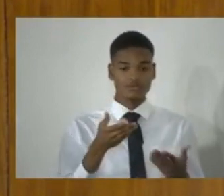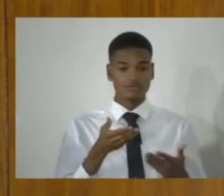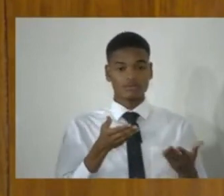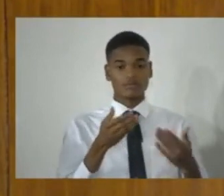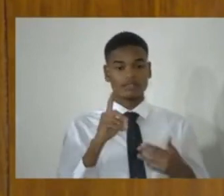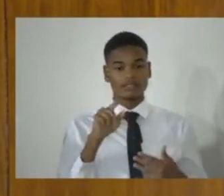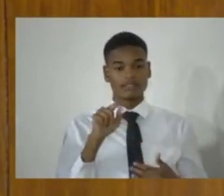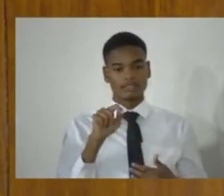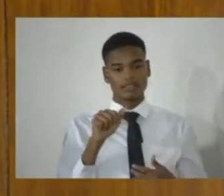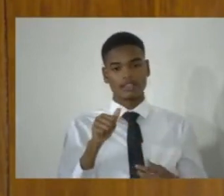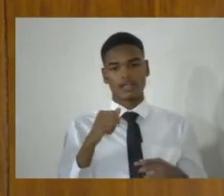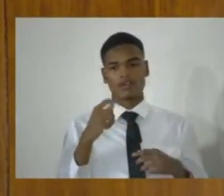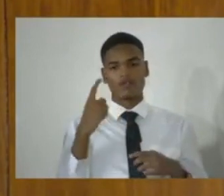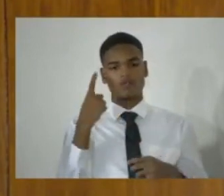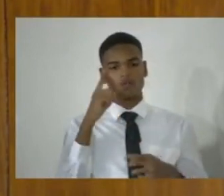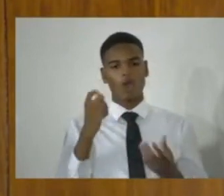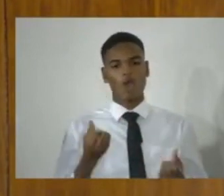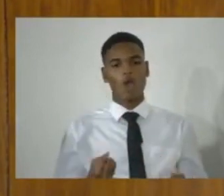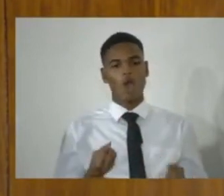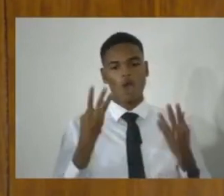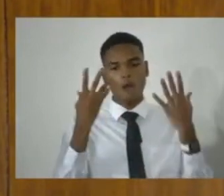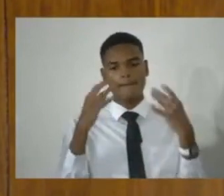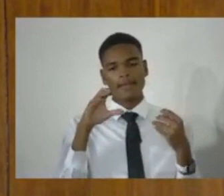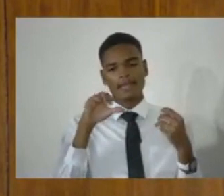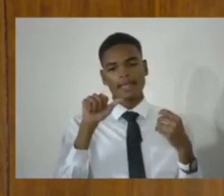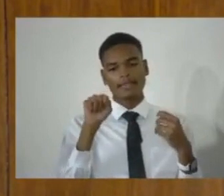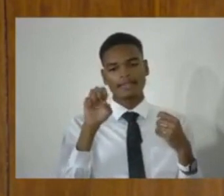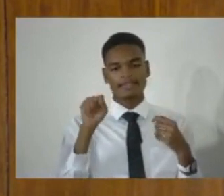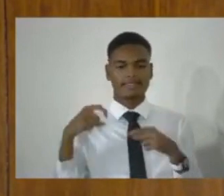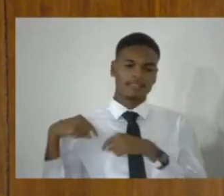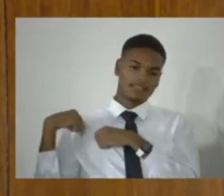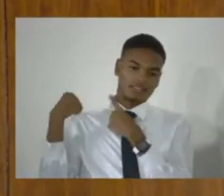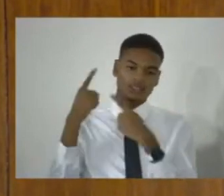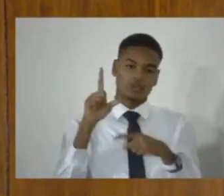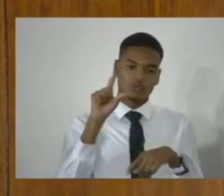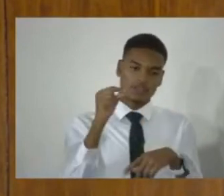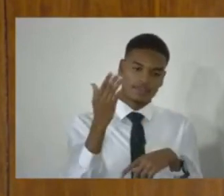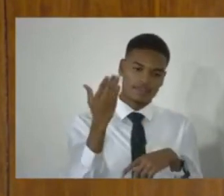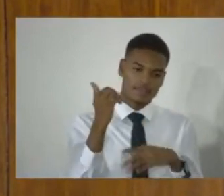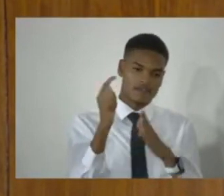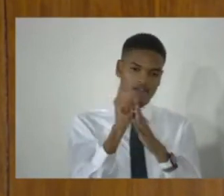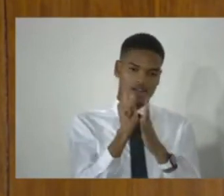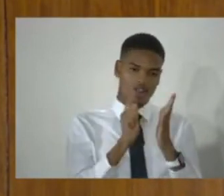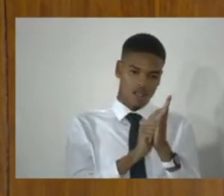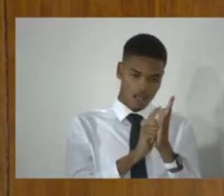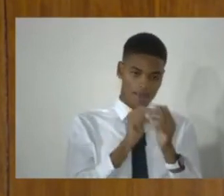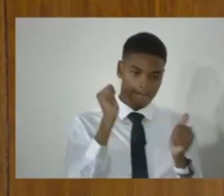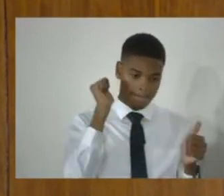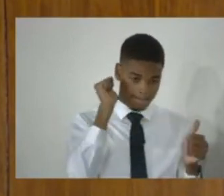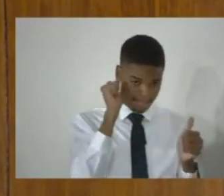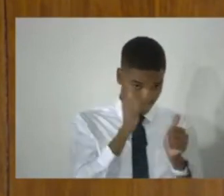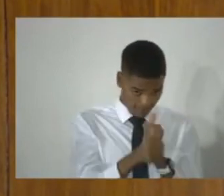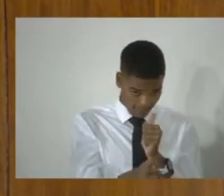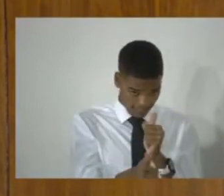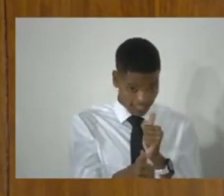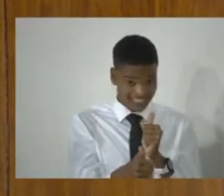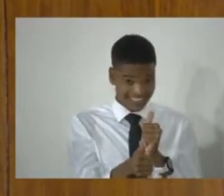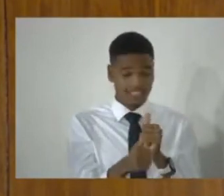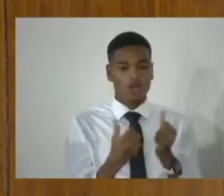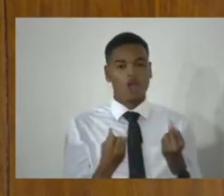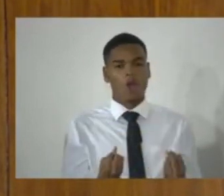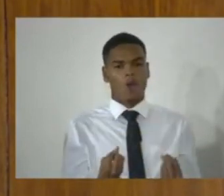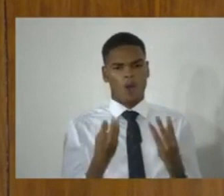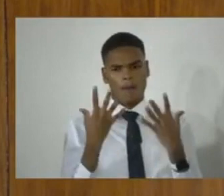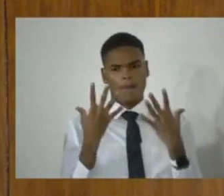how many cases since the 2015 amendment was passed, how many criminal